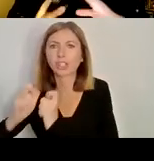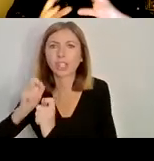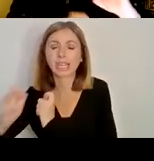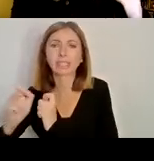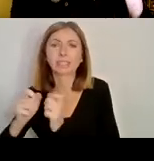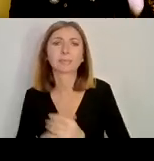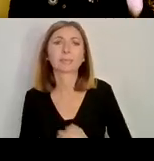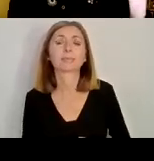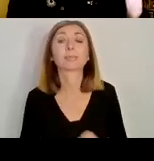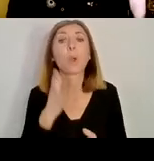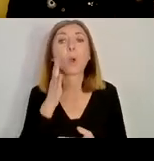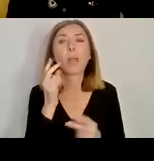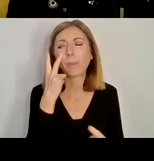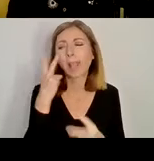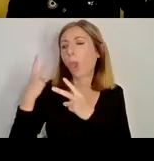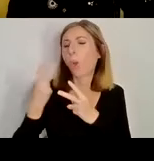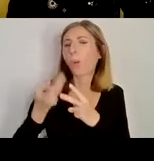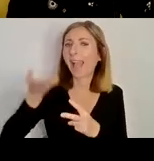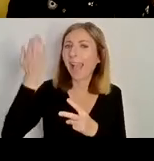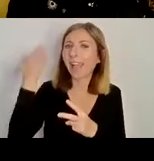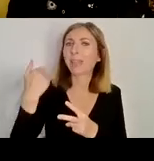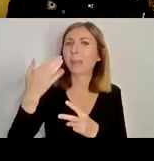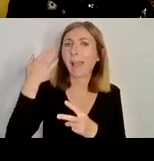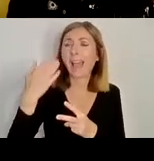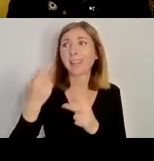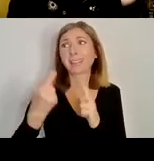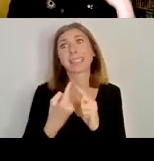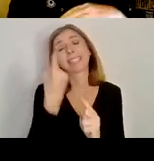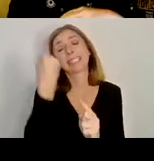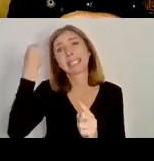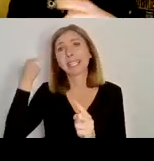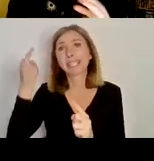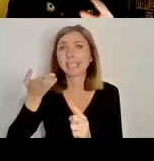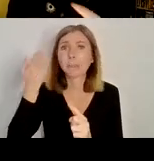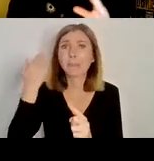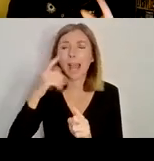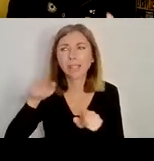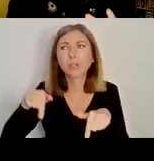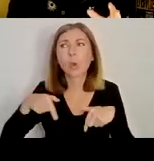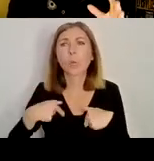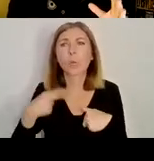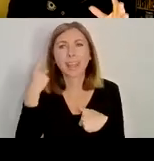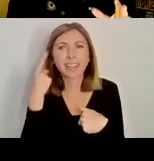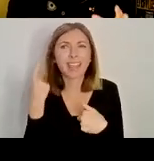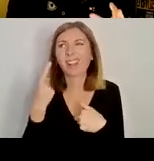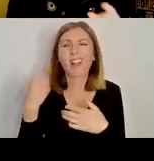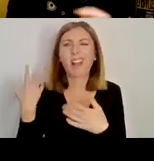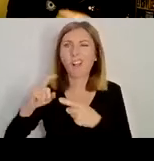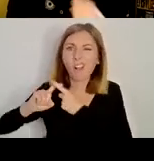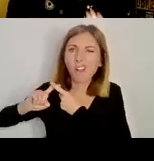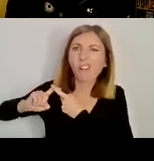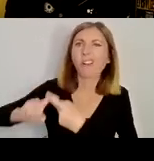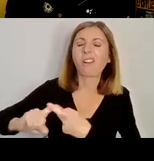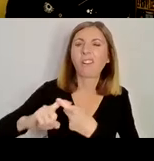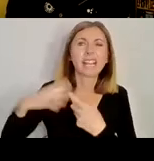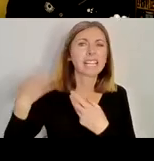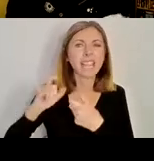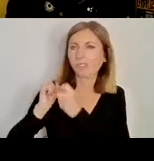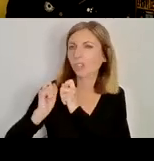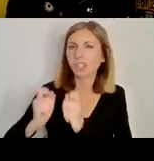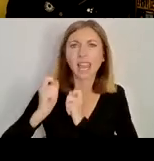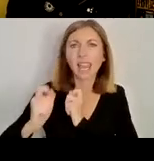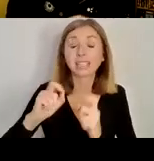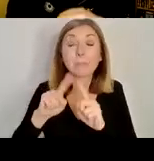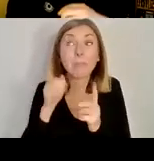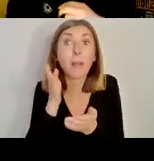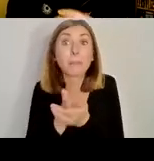past and especially a past as distant as this, we sort of sometimes think it's maybe timeless and unchanging. But just like now,